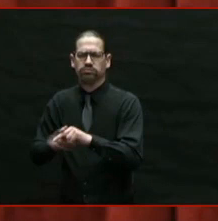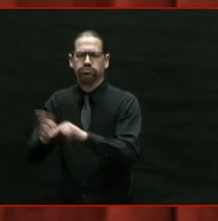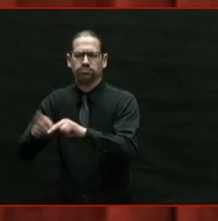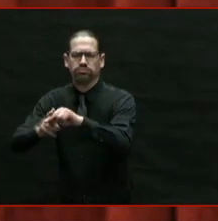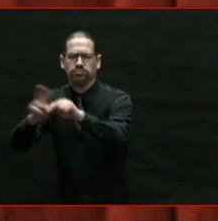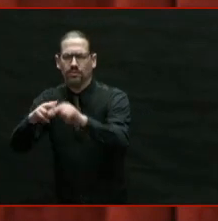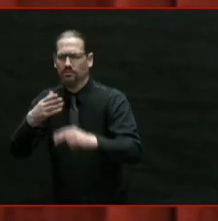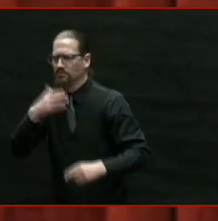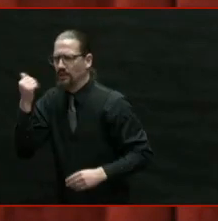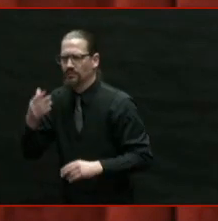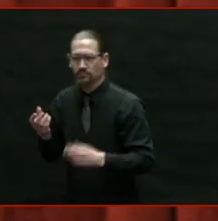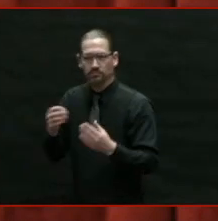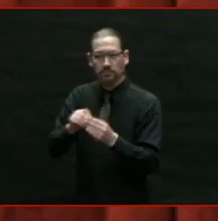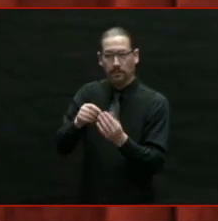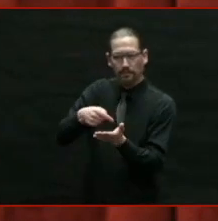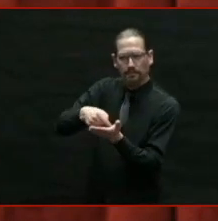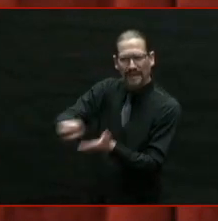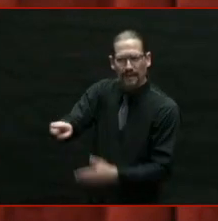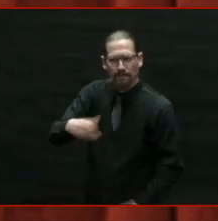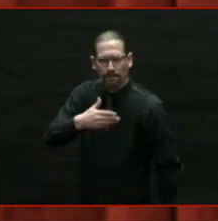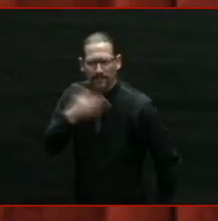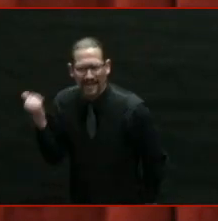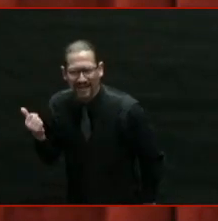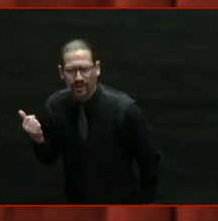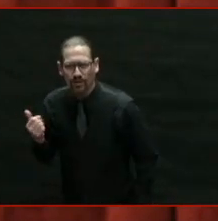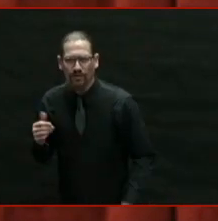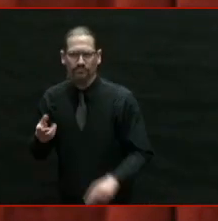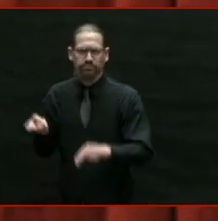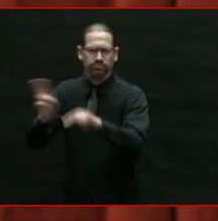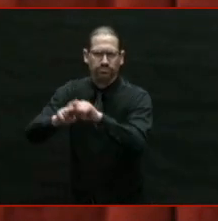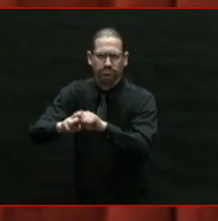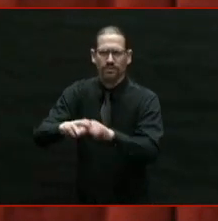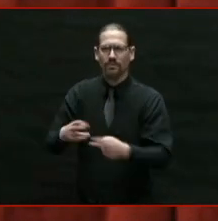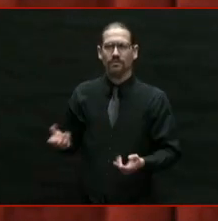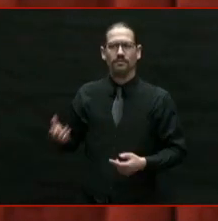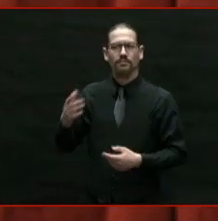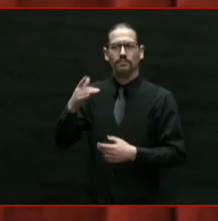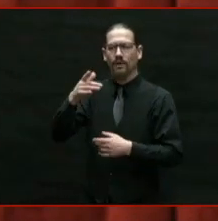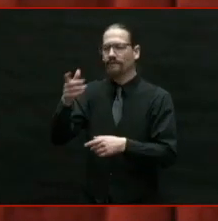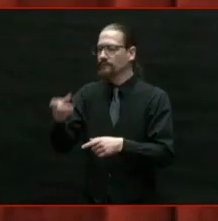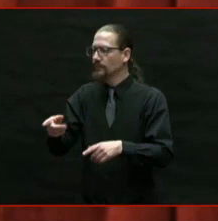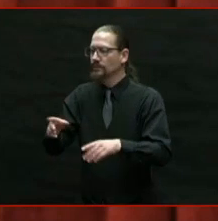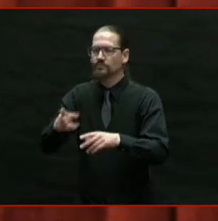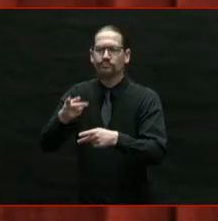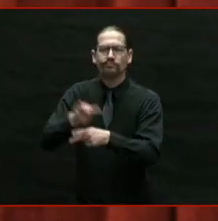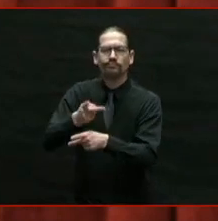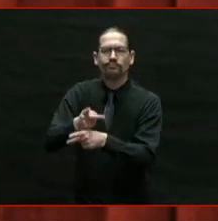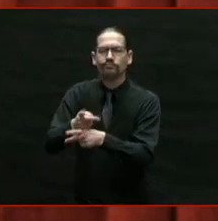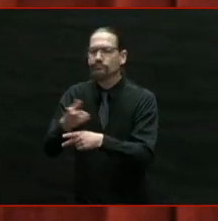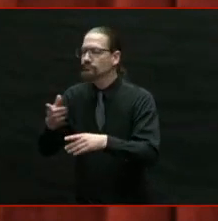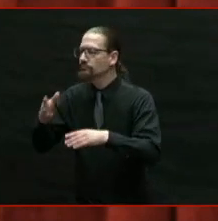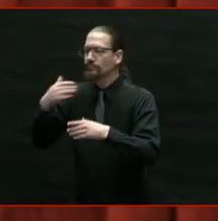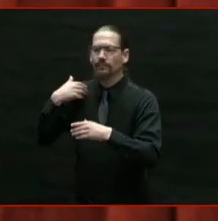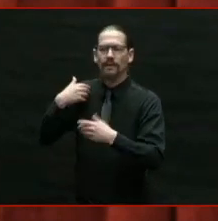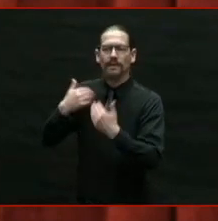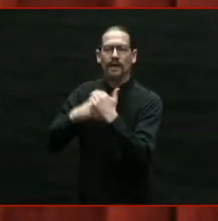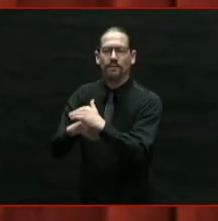We've made sure that nearly every single Rhode Islander has health insurance.